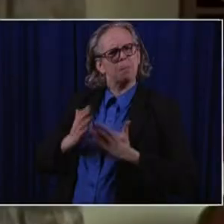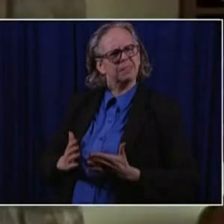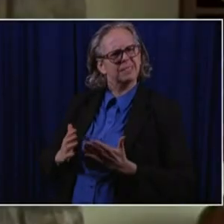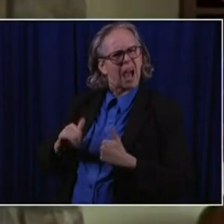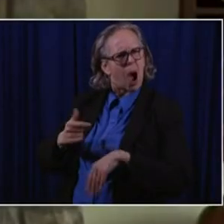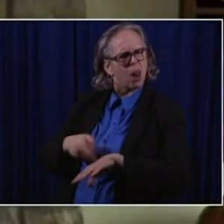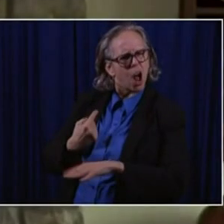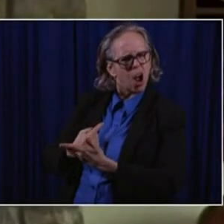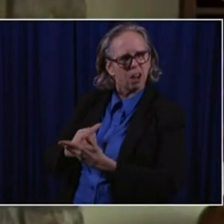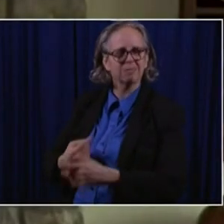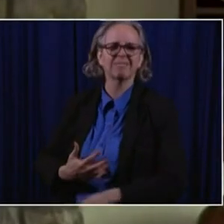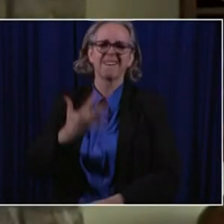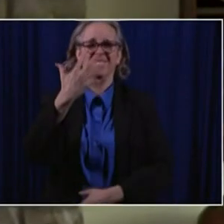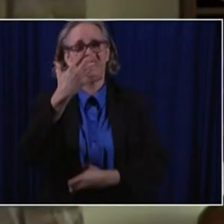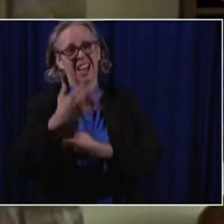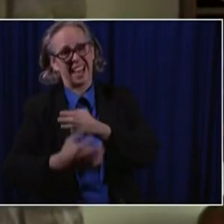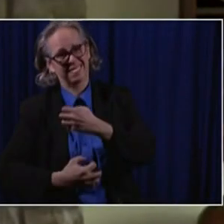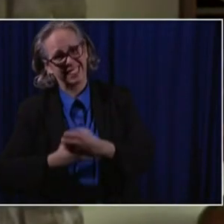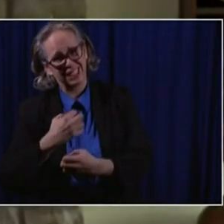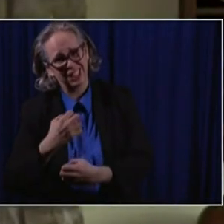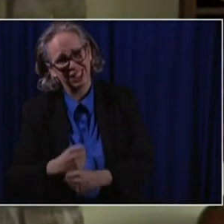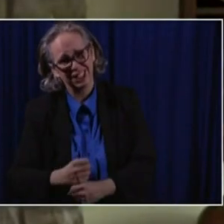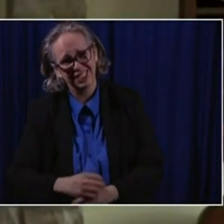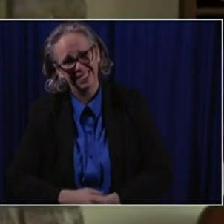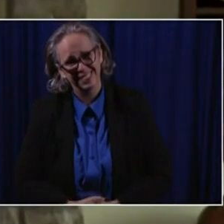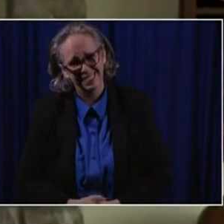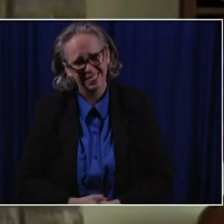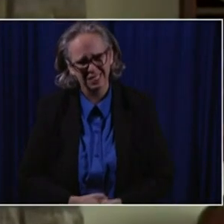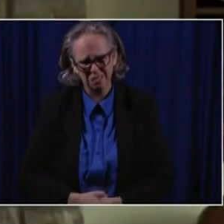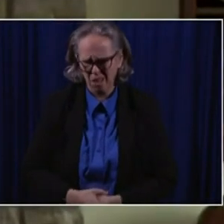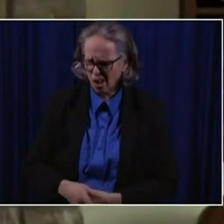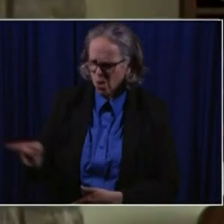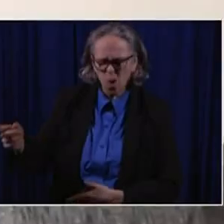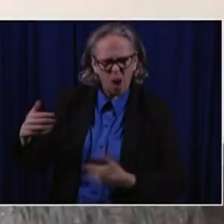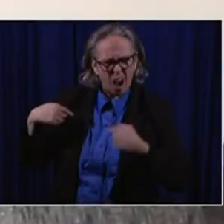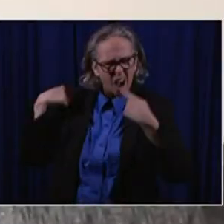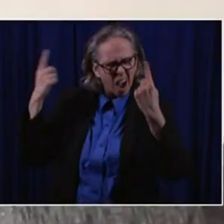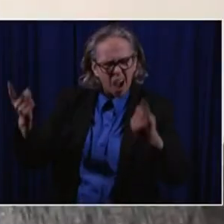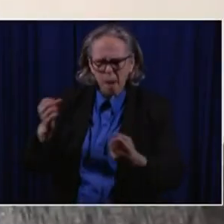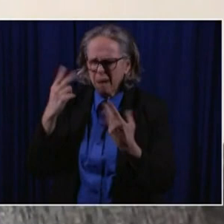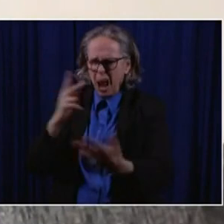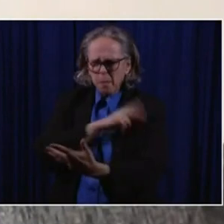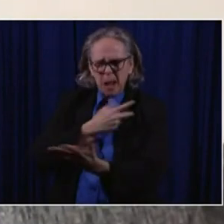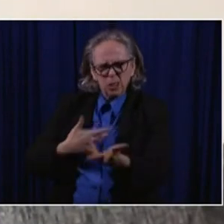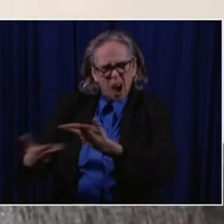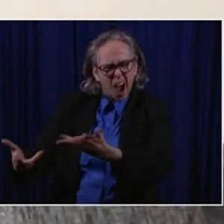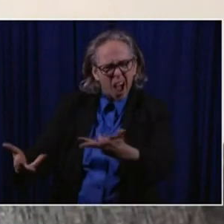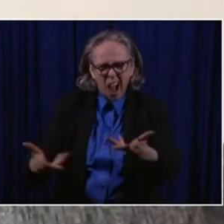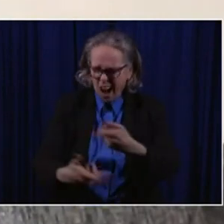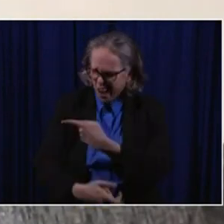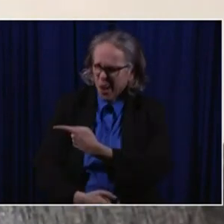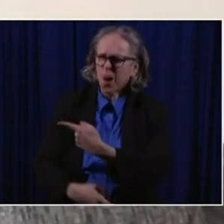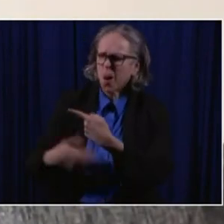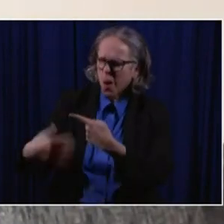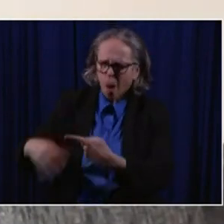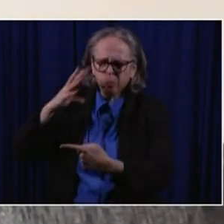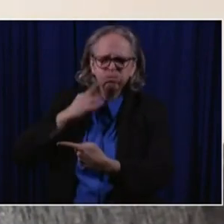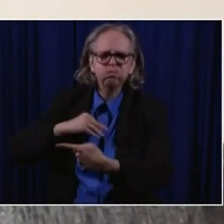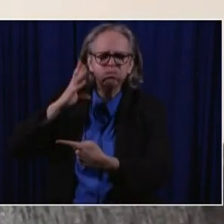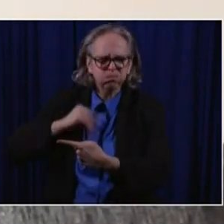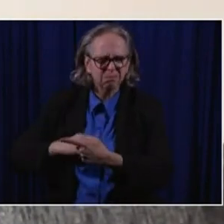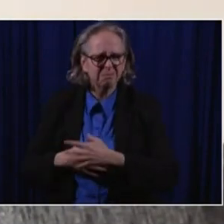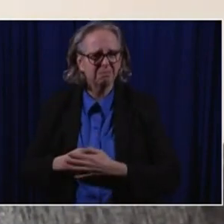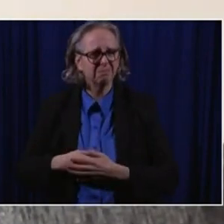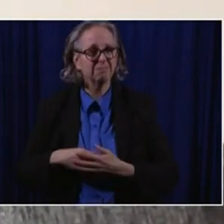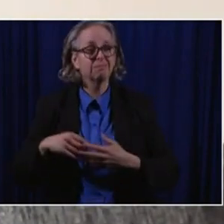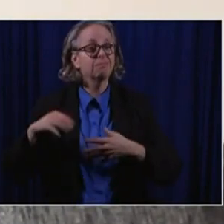Five years. Well, you've, you've dealt, you've dealt with a lot of patients in that time then. Yeah. And, uh, I've been at Grant the whole time and we see a lot